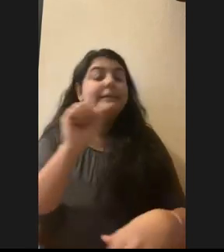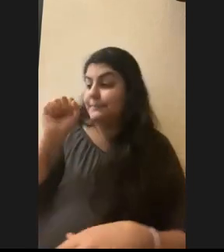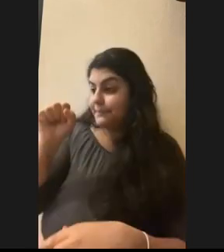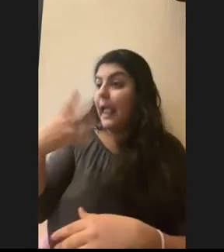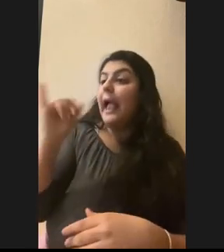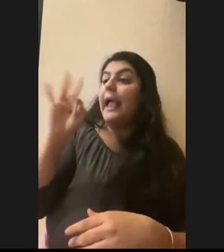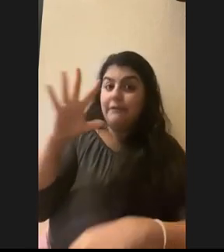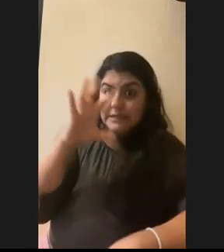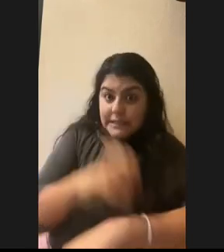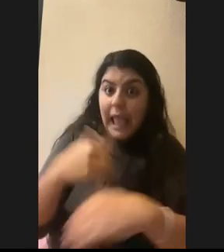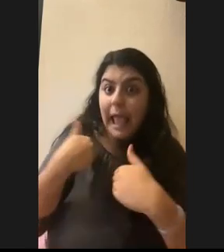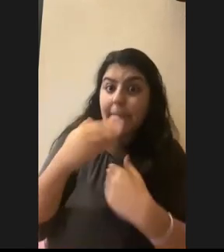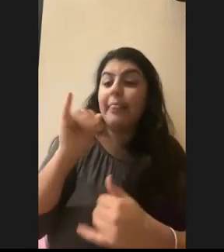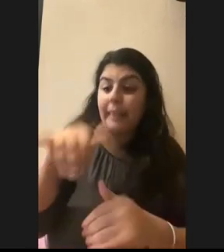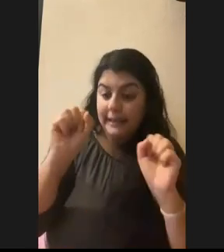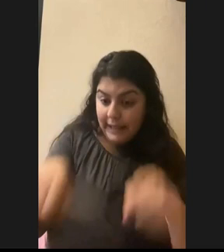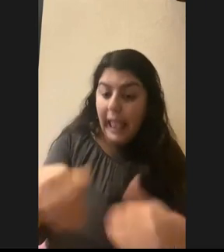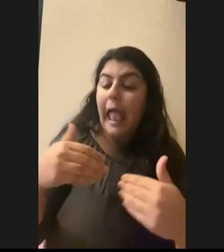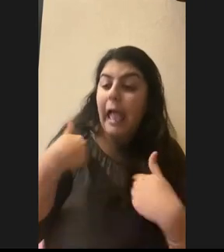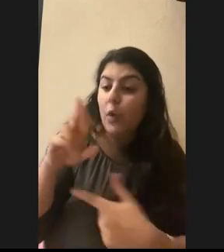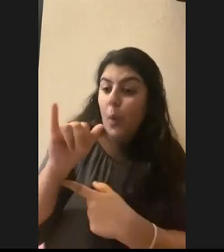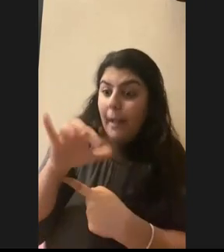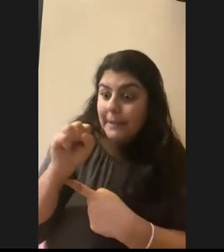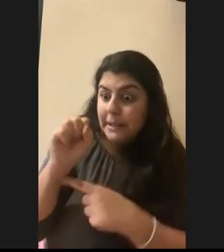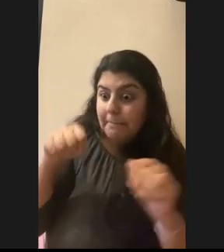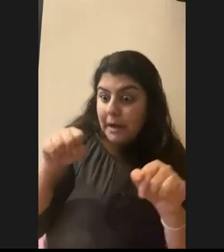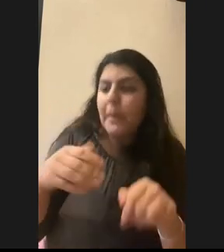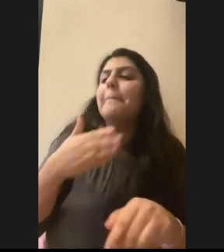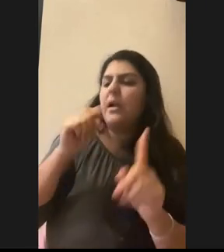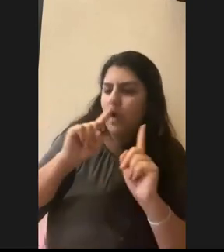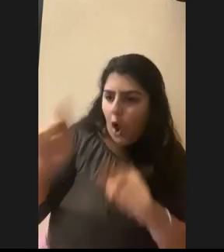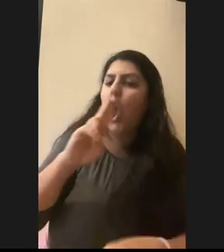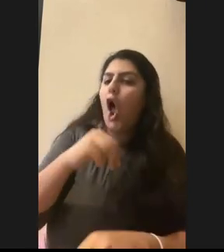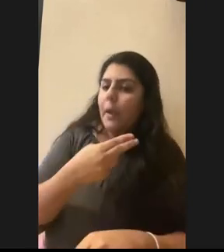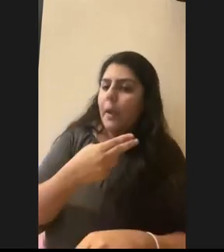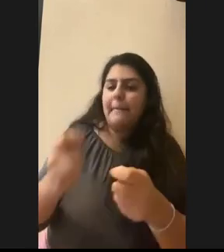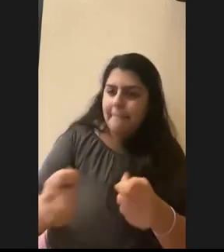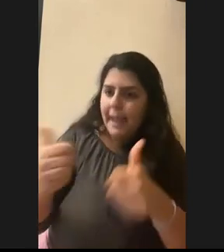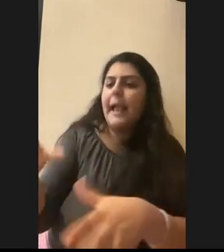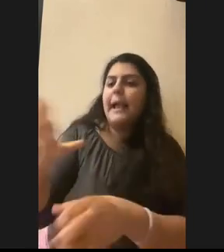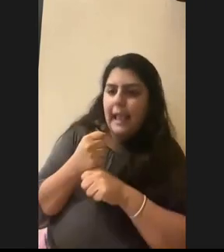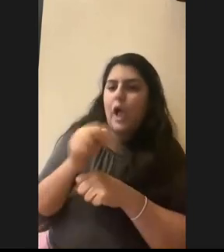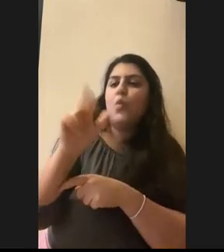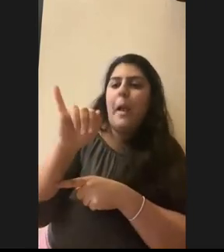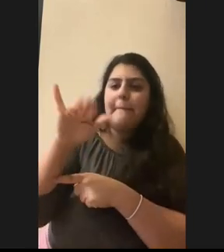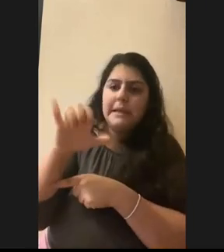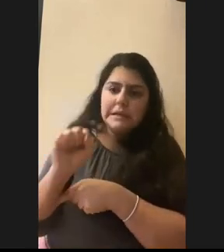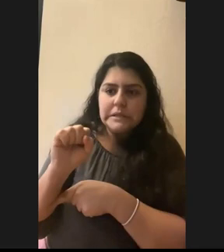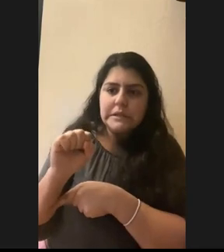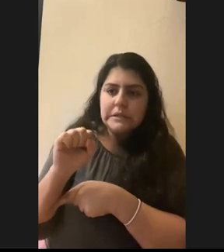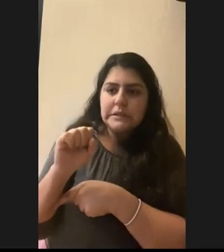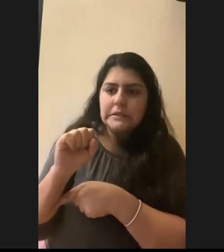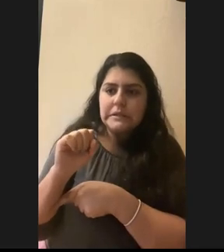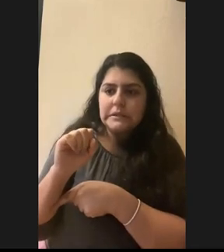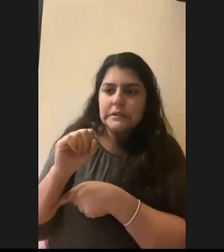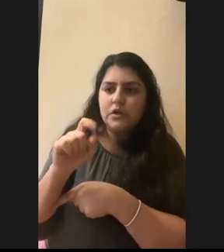vector, go to the hospital immediately and get, uh, rabies treated. Um, that I'm